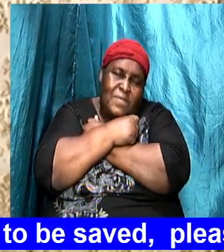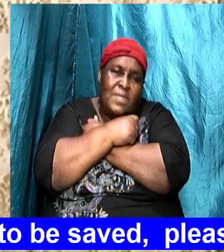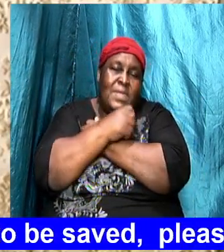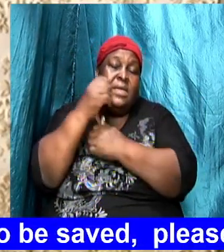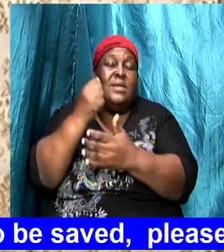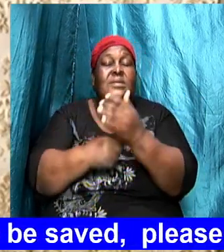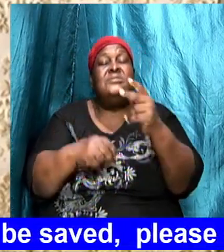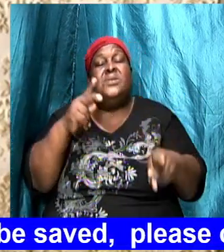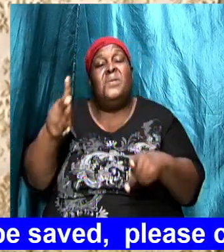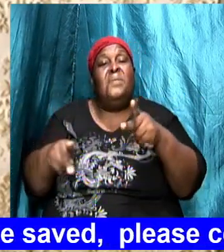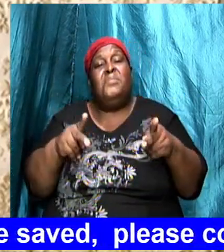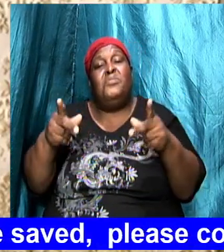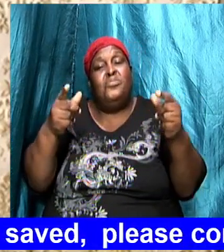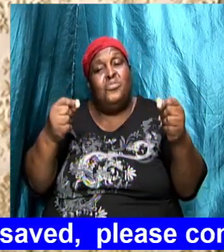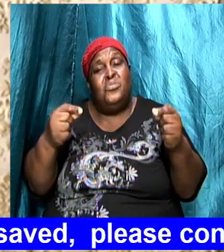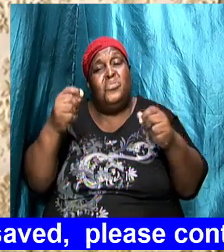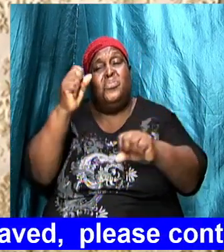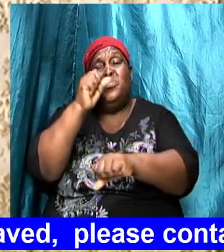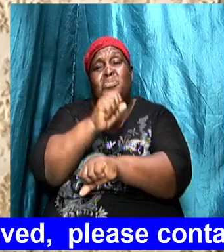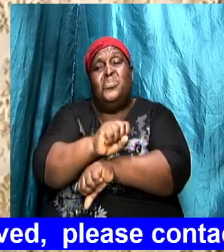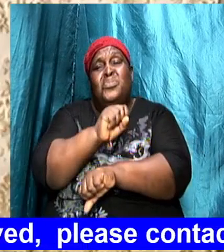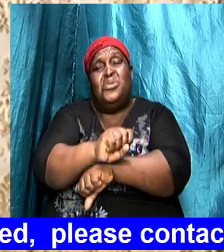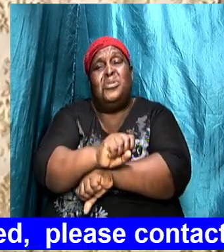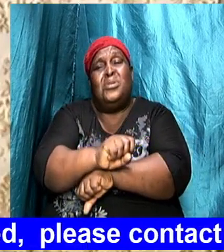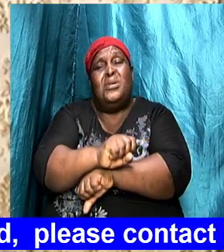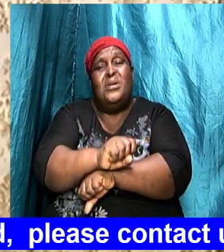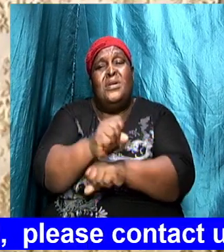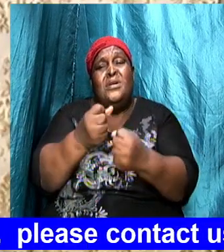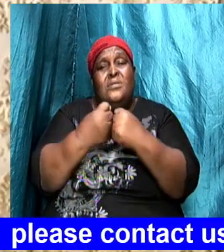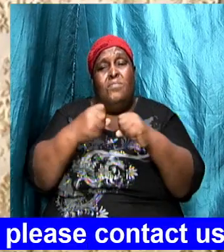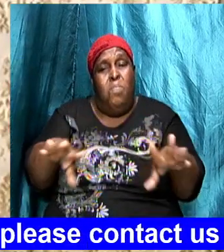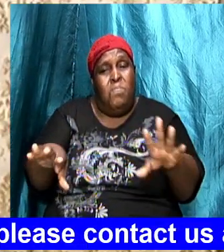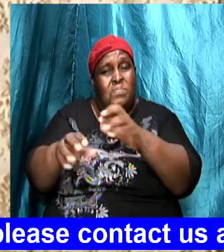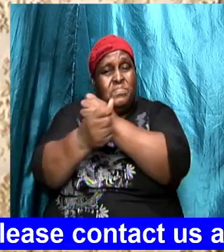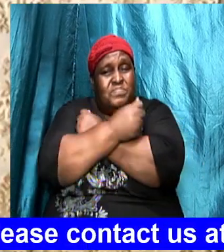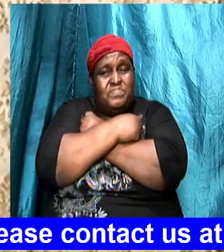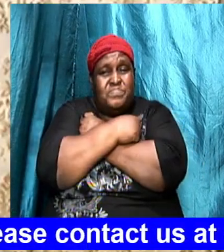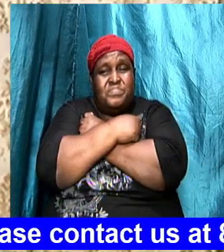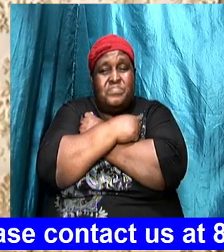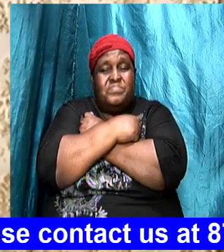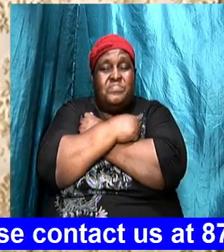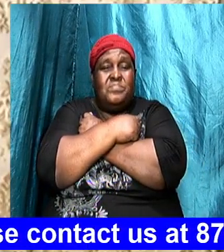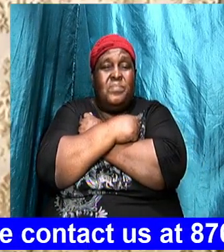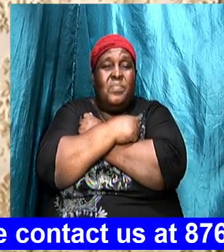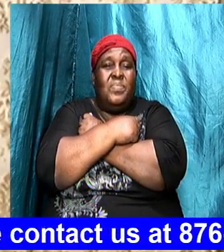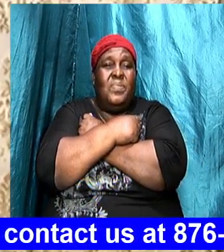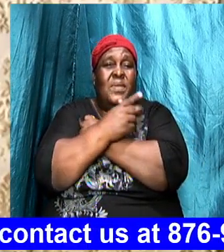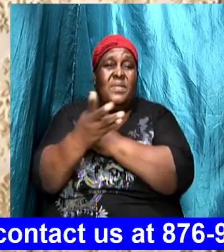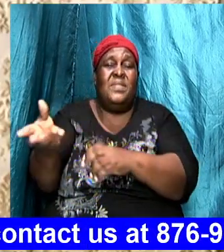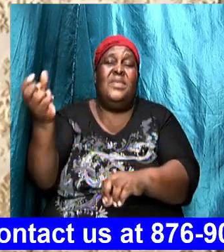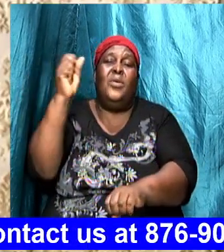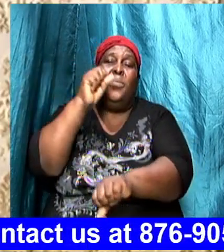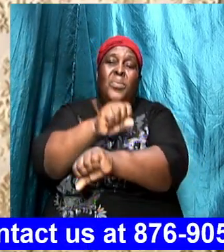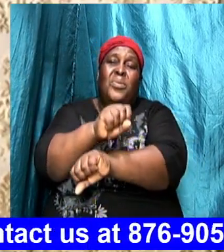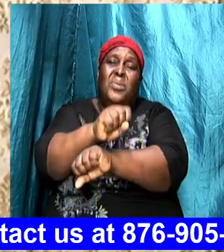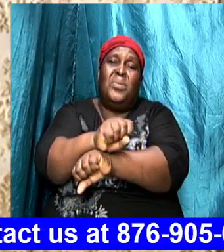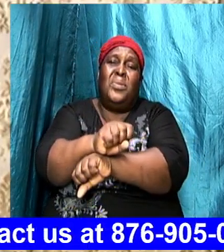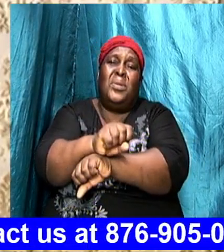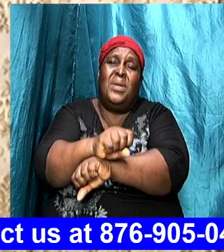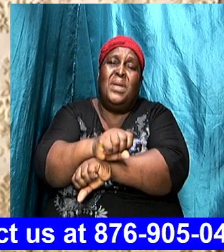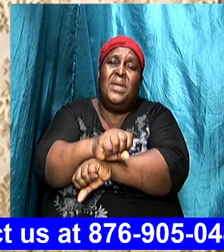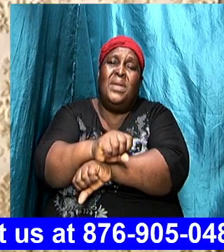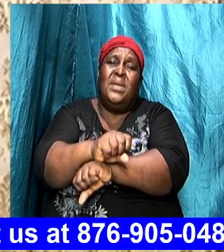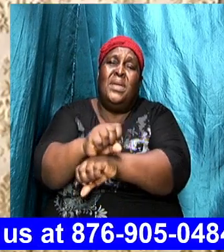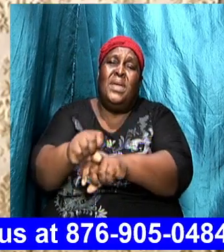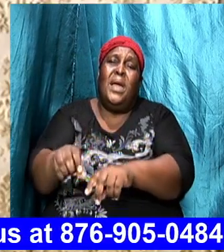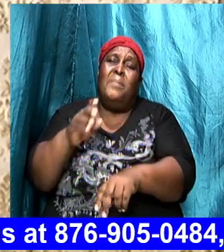actually doing the works without the love and so their task is no manual and